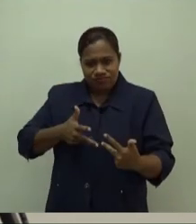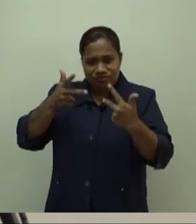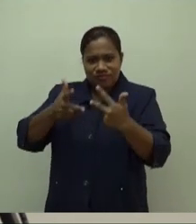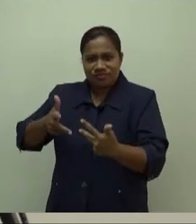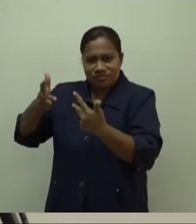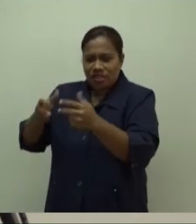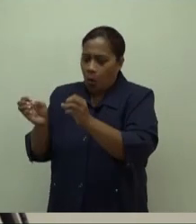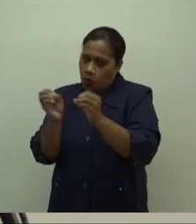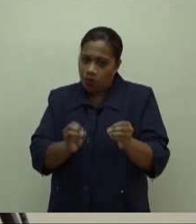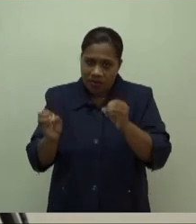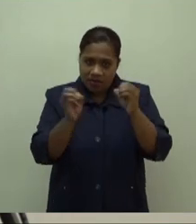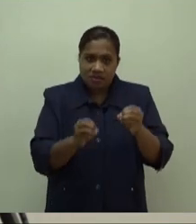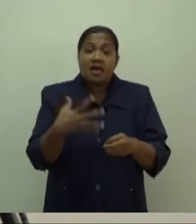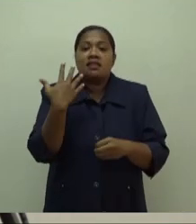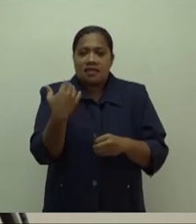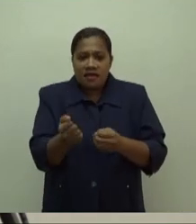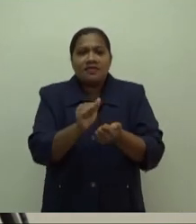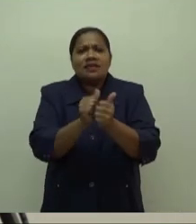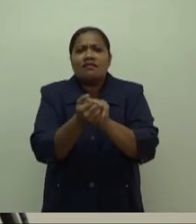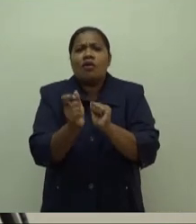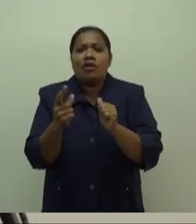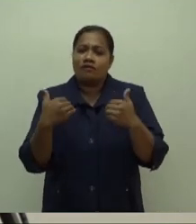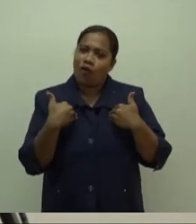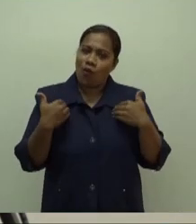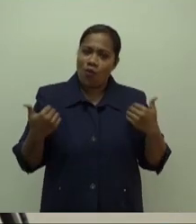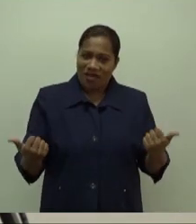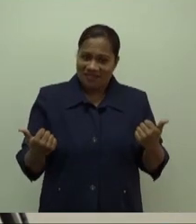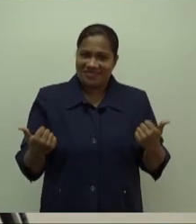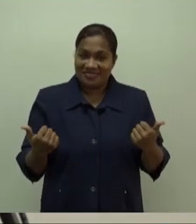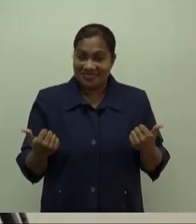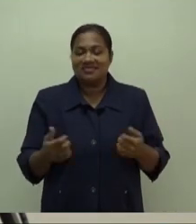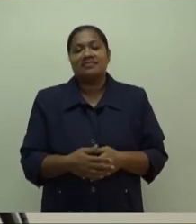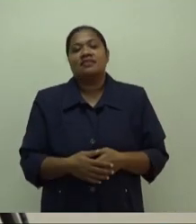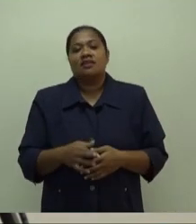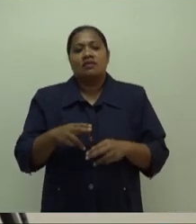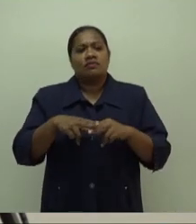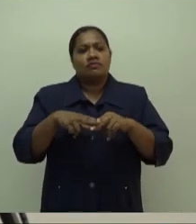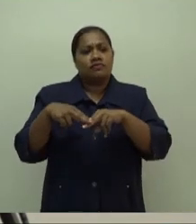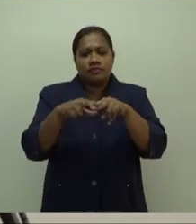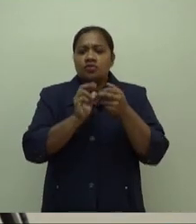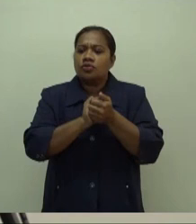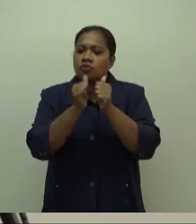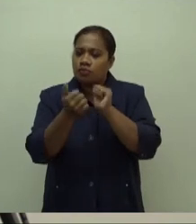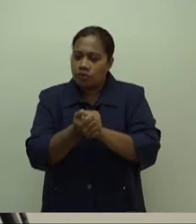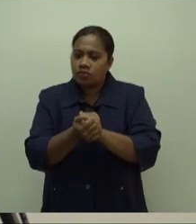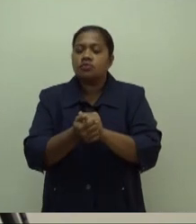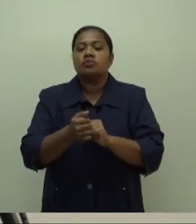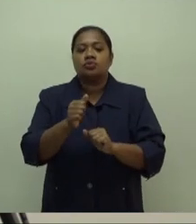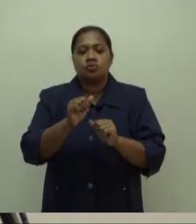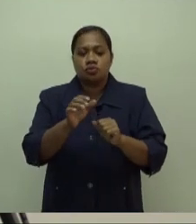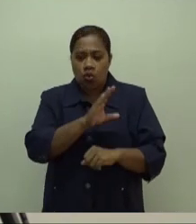run sessions on wellness and NCDs for the Ministry of Youth and Sports and Fiji Sports Commission for some of our youth leaders